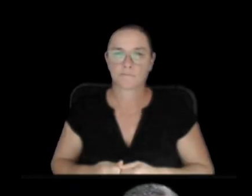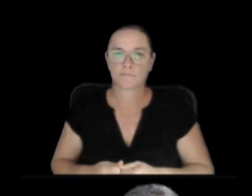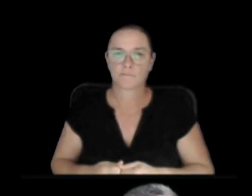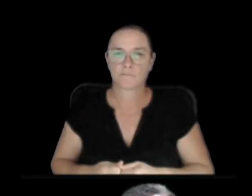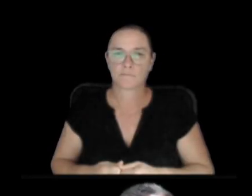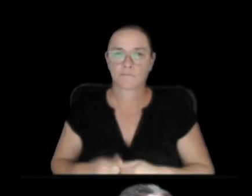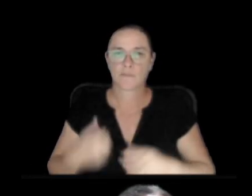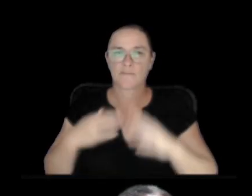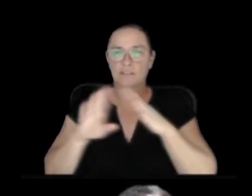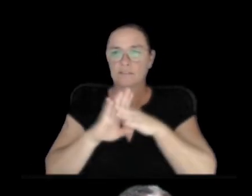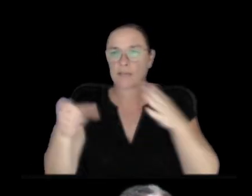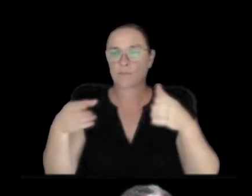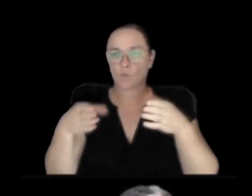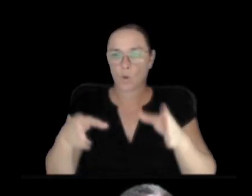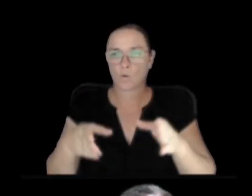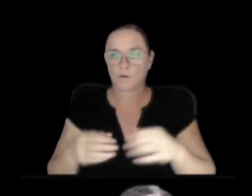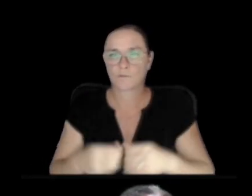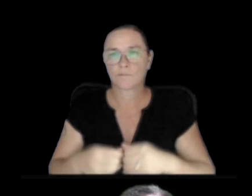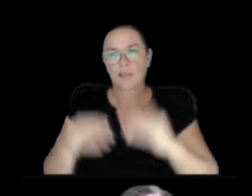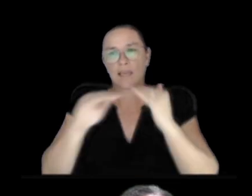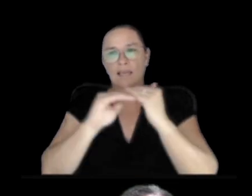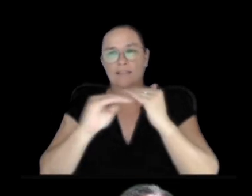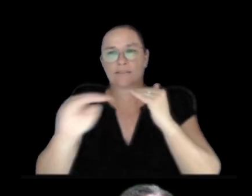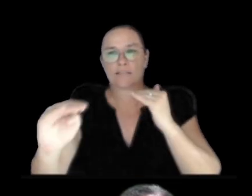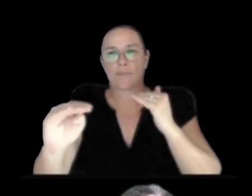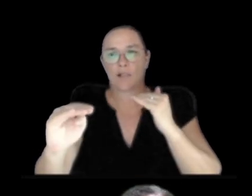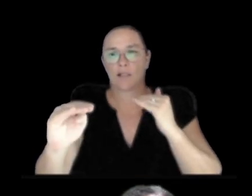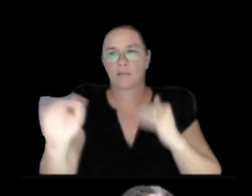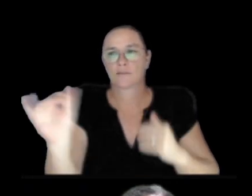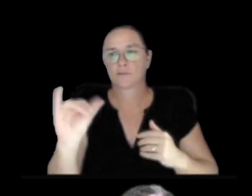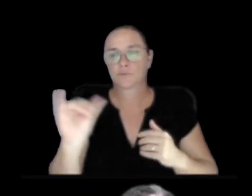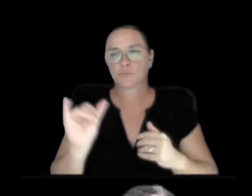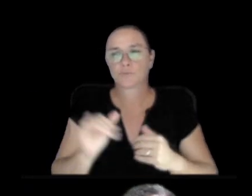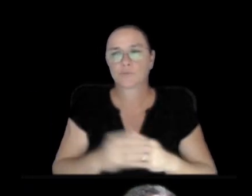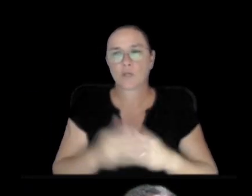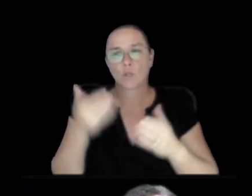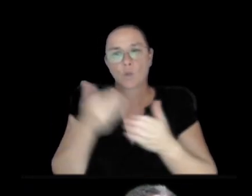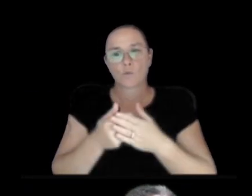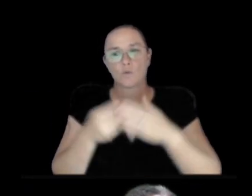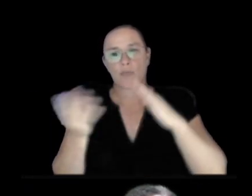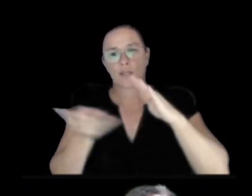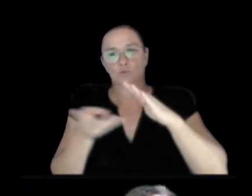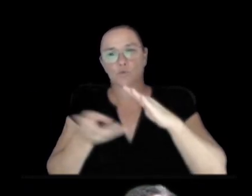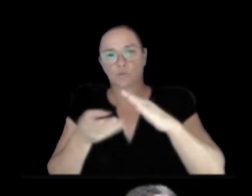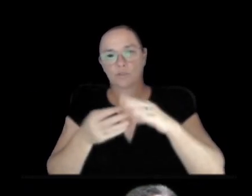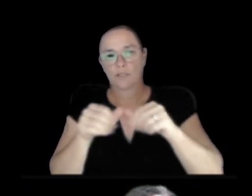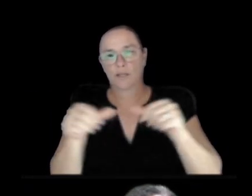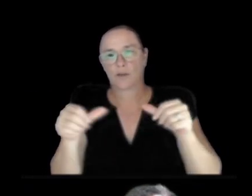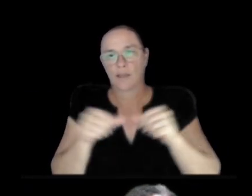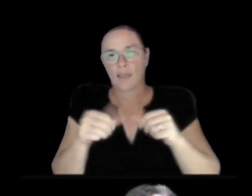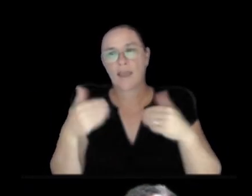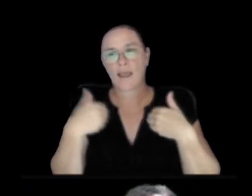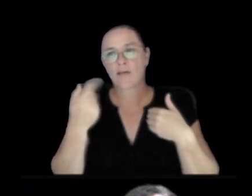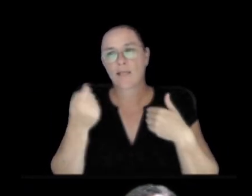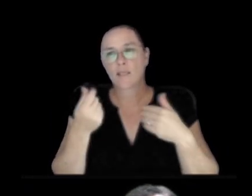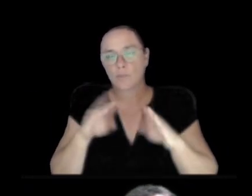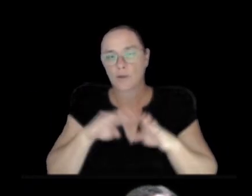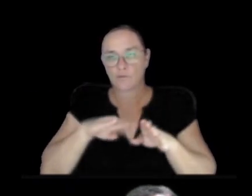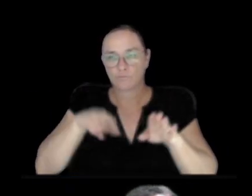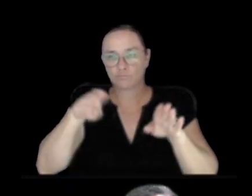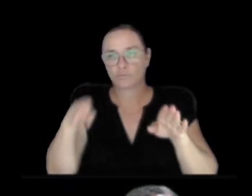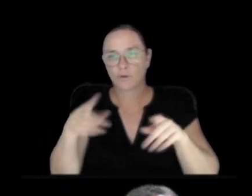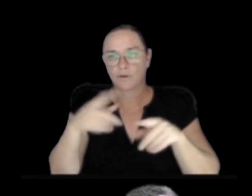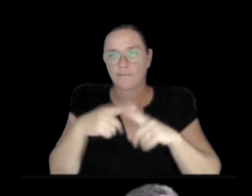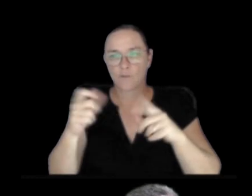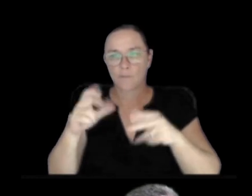it also is stabilized in the Middle East Rift near the intrusion site from last week, also showing a small effect of the rain from the hurricane coming